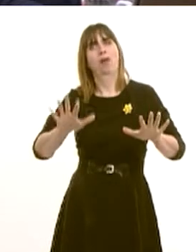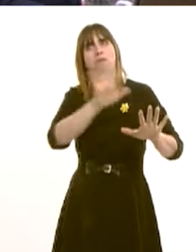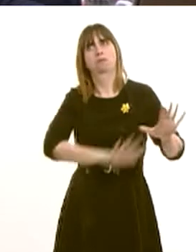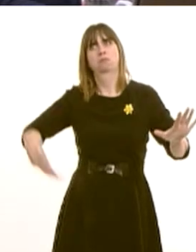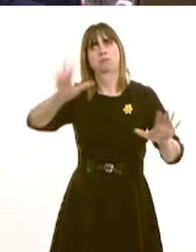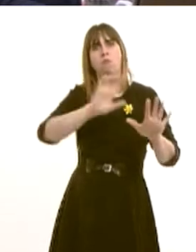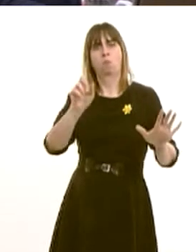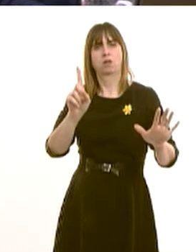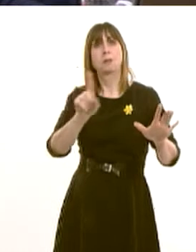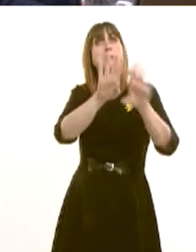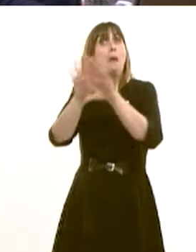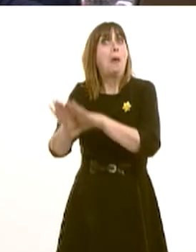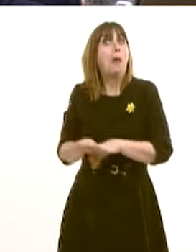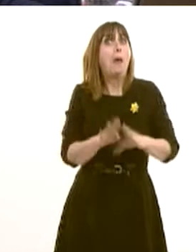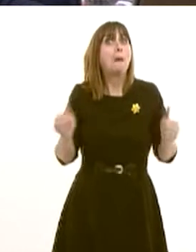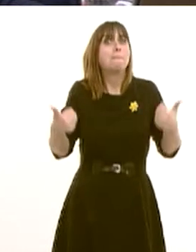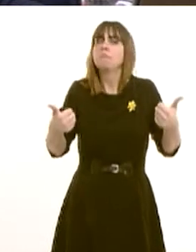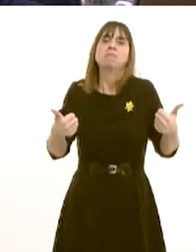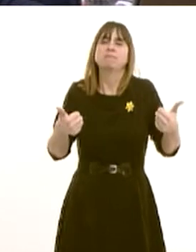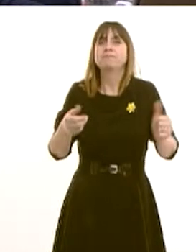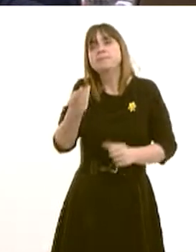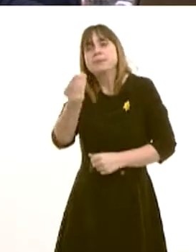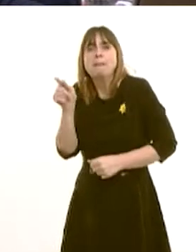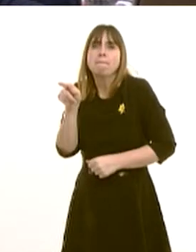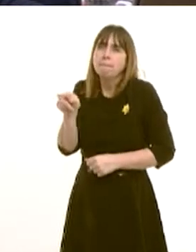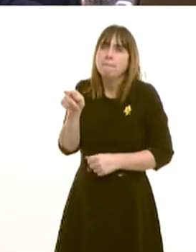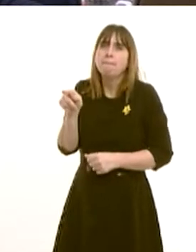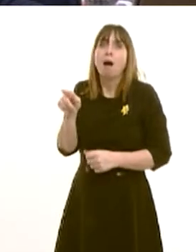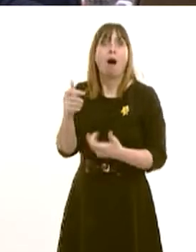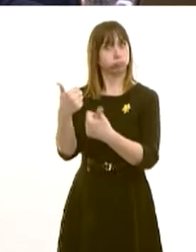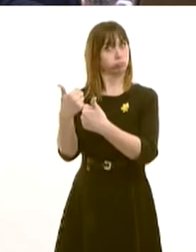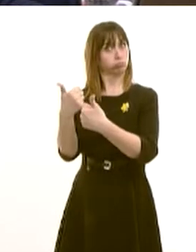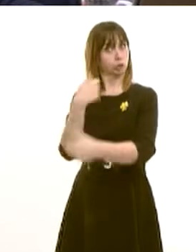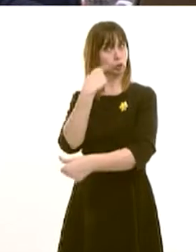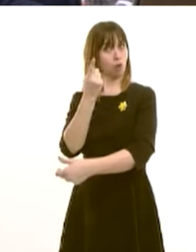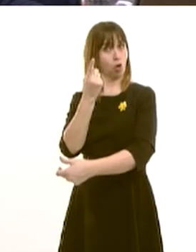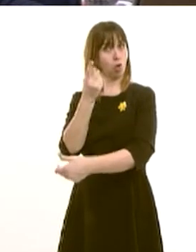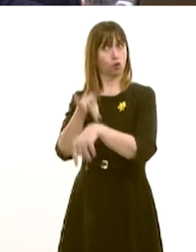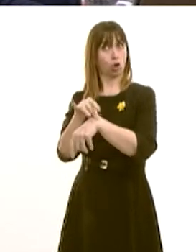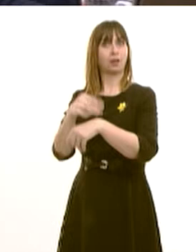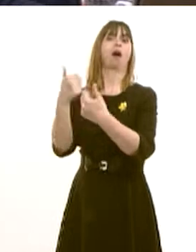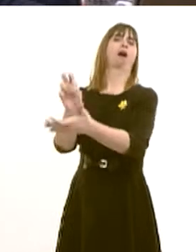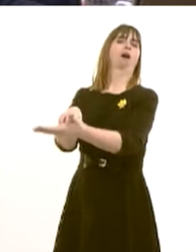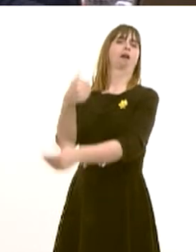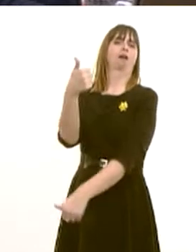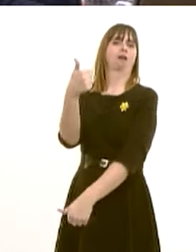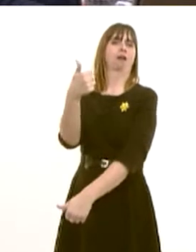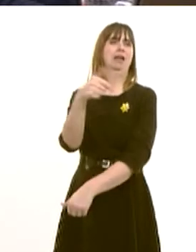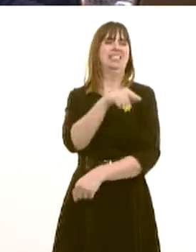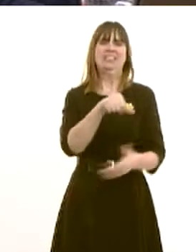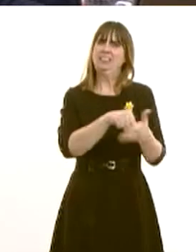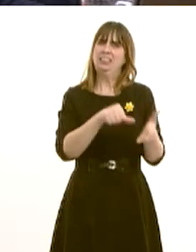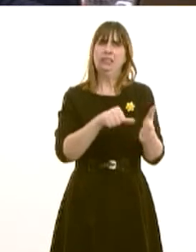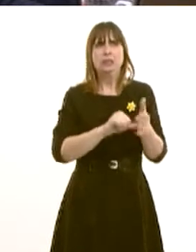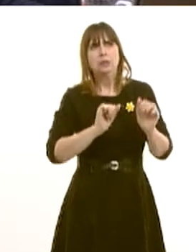services across Wales. That's true. There are some GP surgeries where it is possible to get an appointment tomorrow. I know them. There are others where it's more difficult.